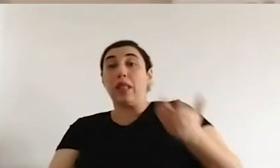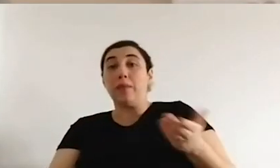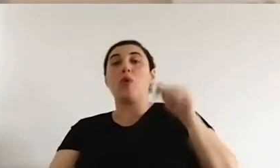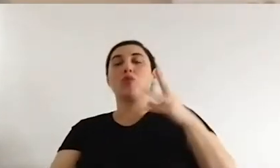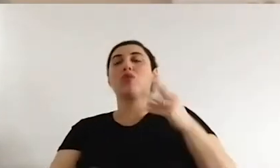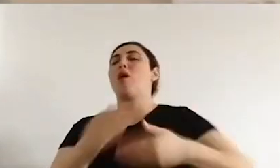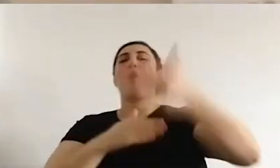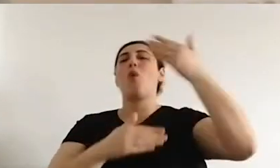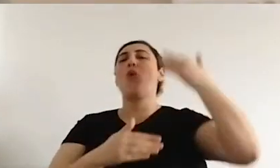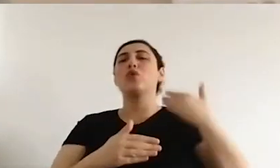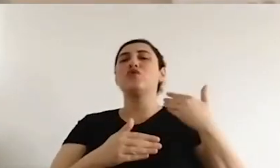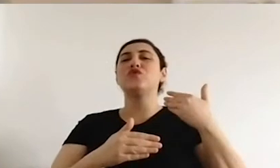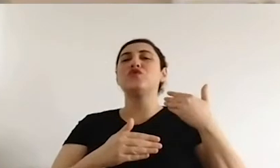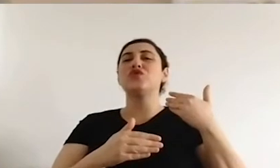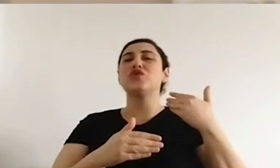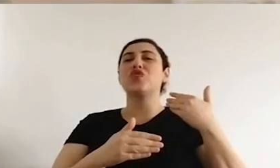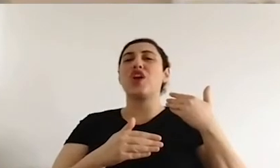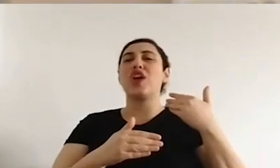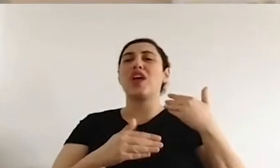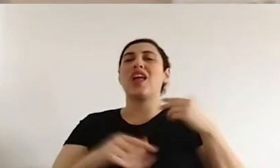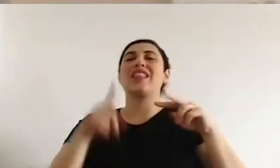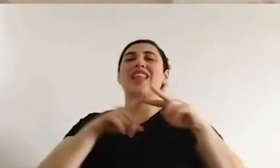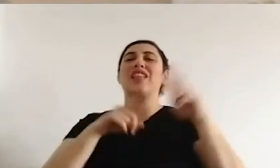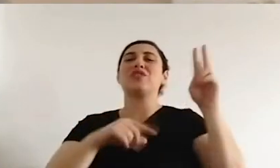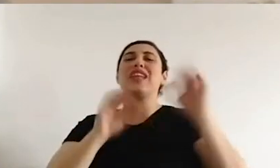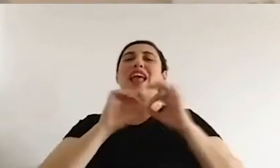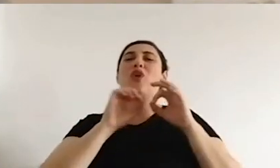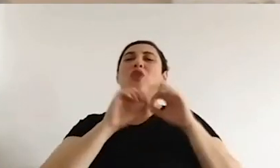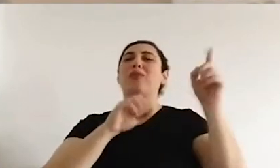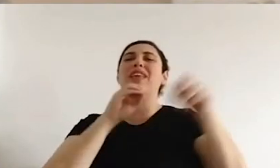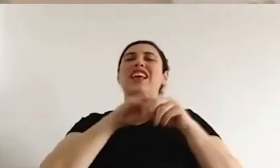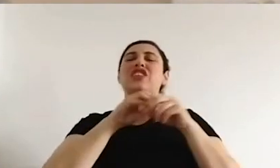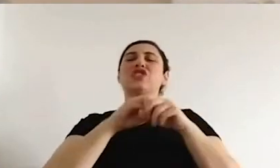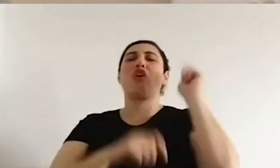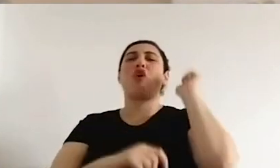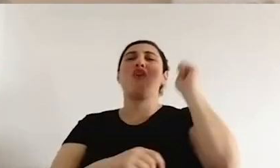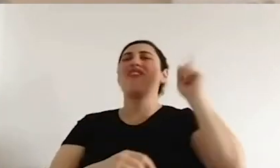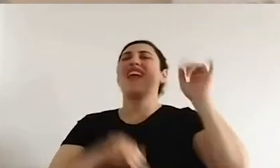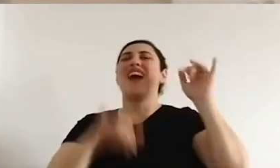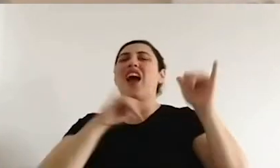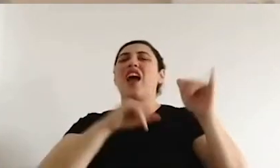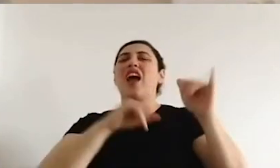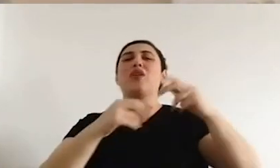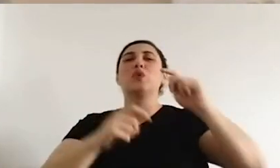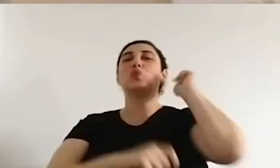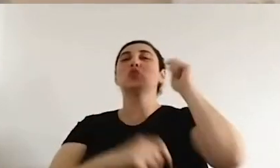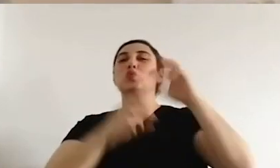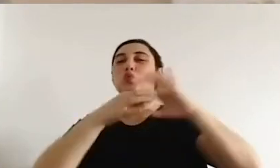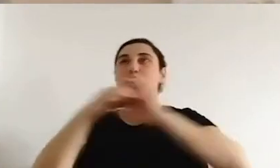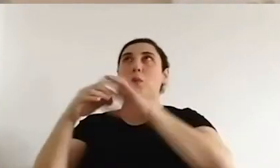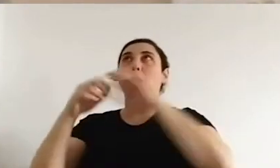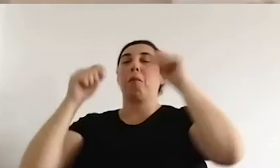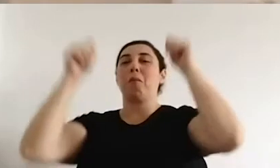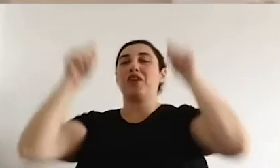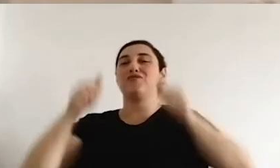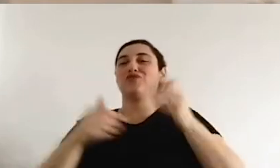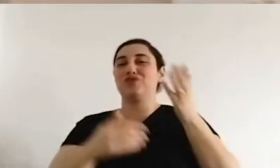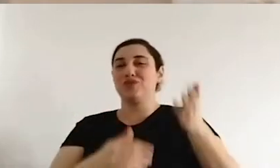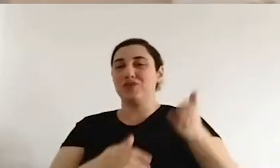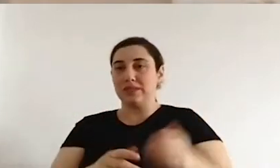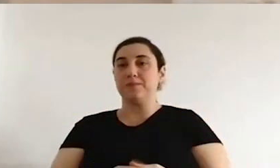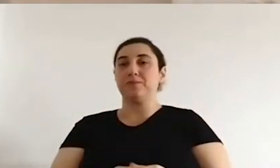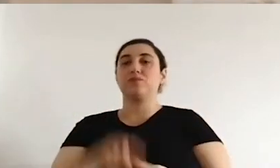Previously, the London School of Economics held a series of seminars where the scholar also